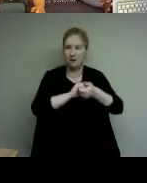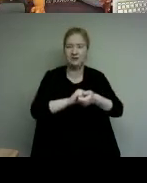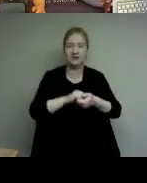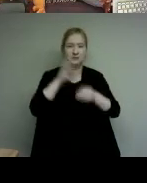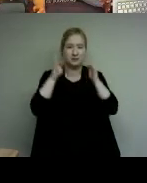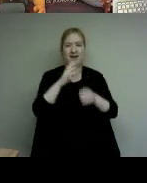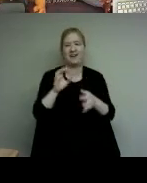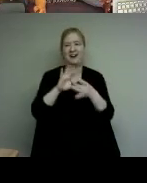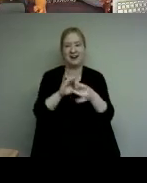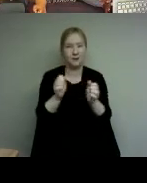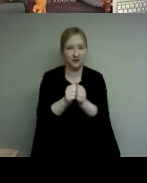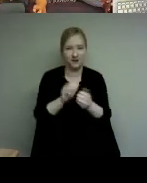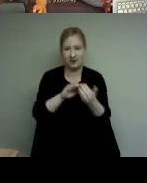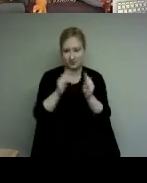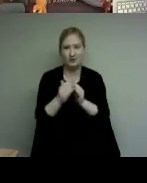the community